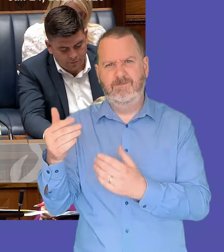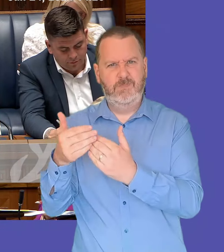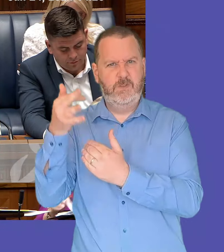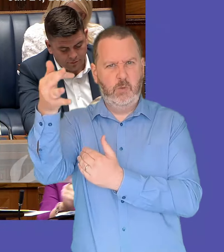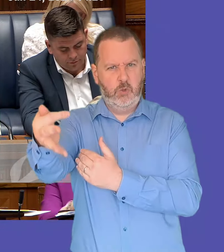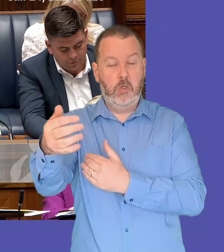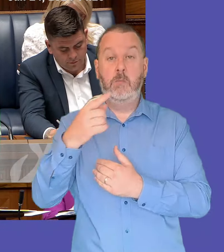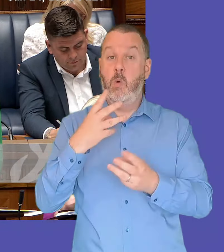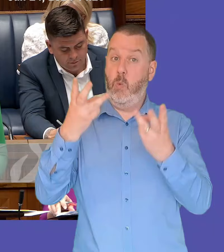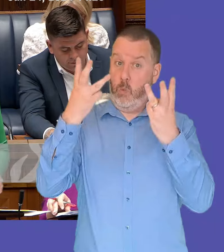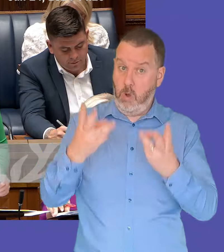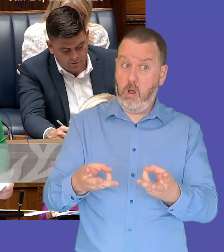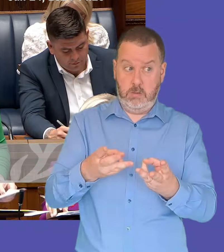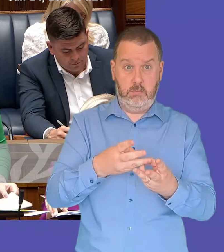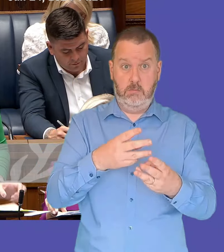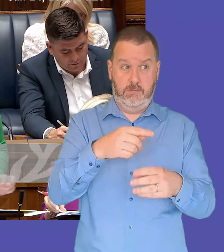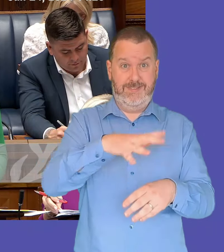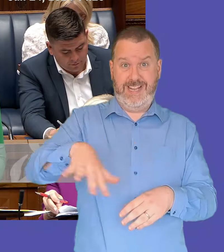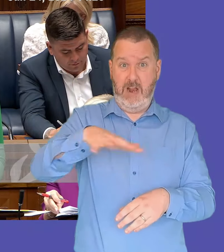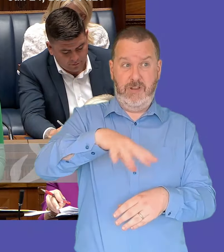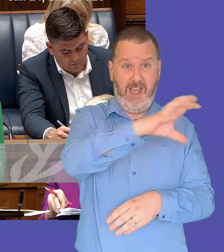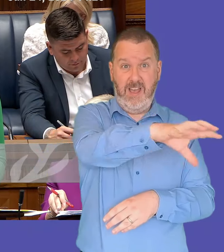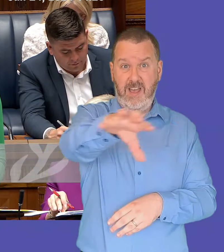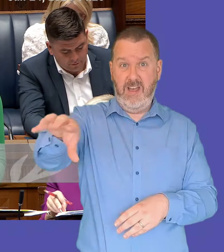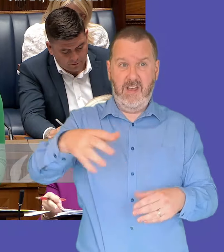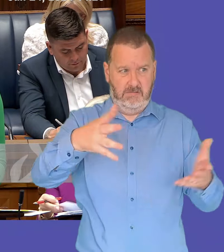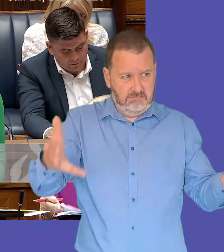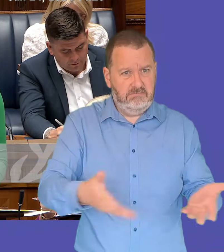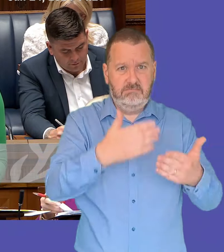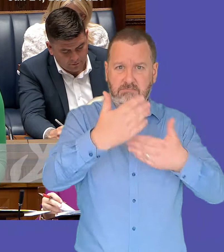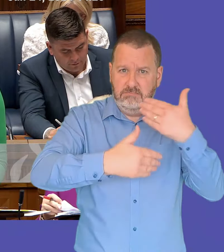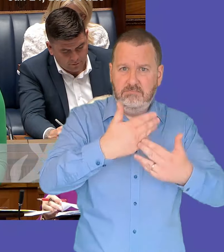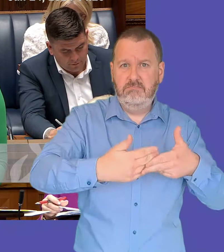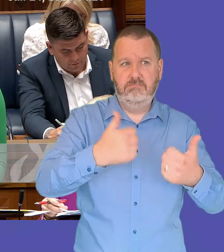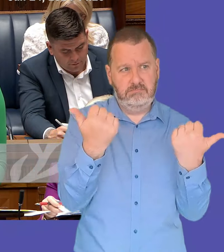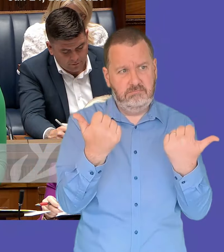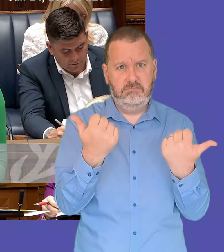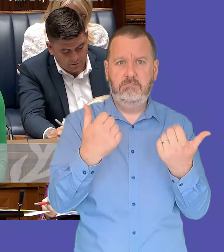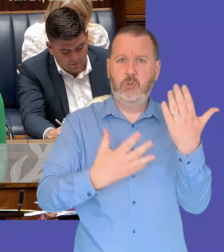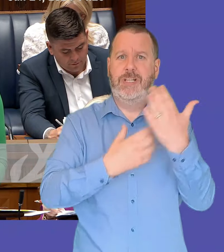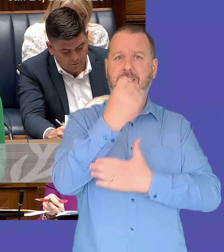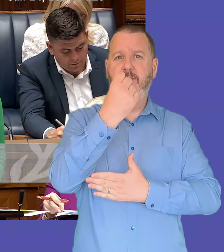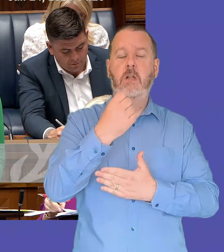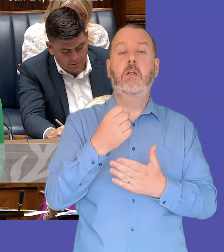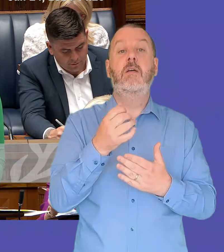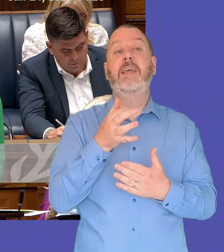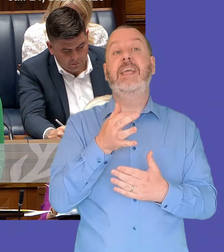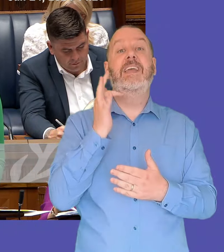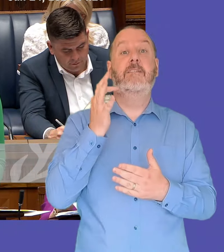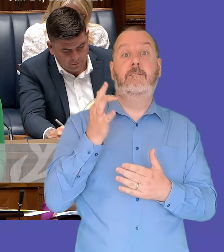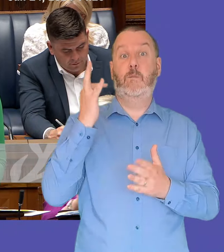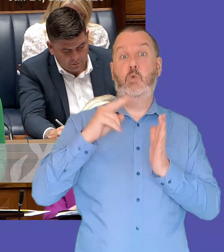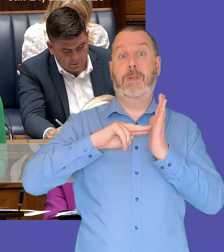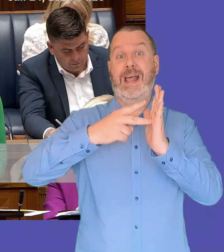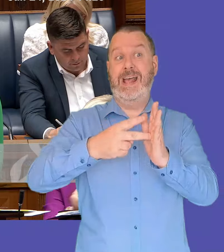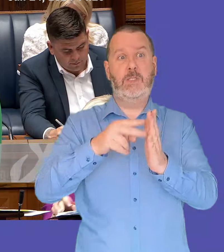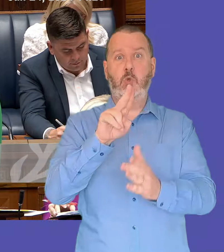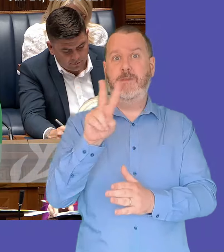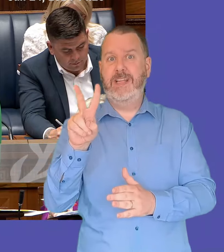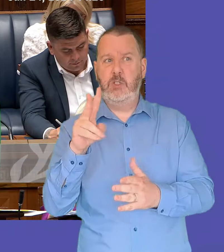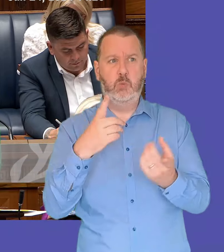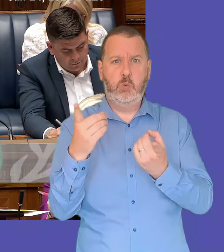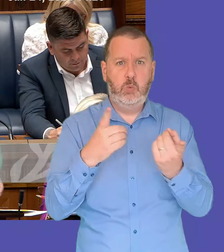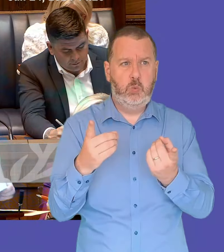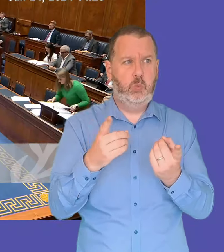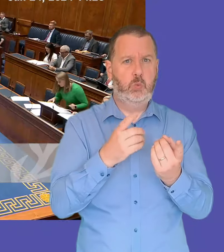places and achieve the best outcomes for all of our citizens and we will of course update members on future plans for the program once options have